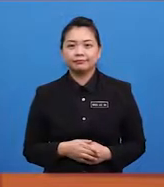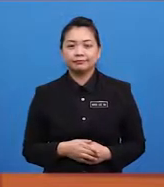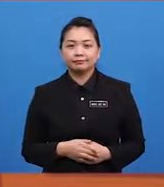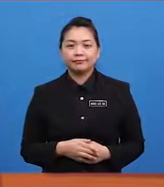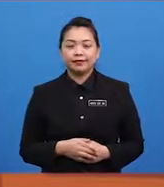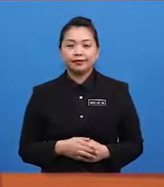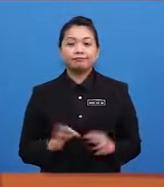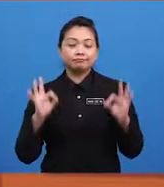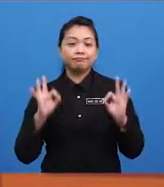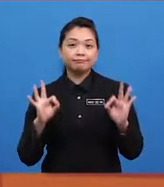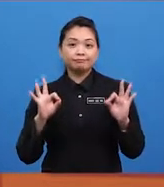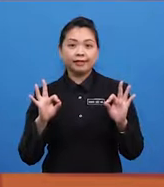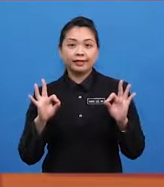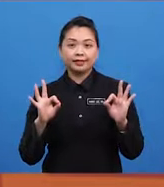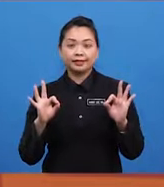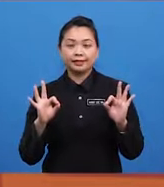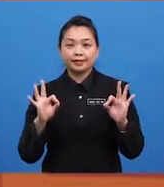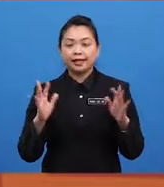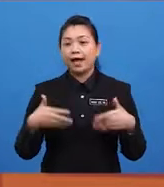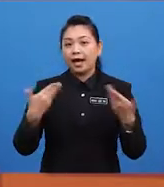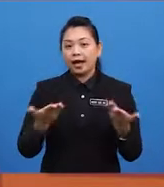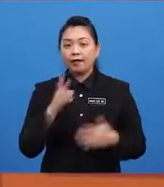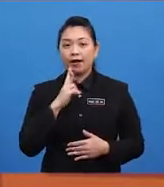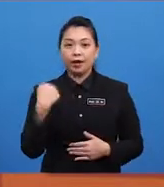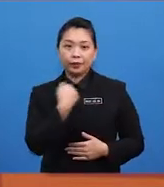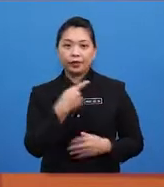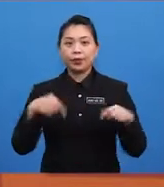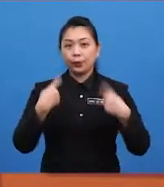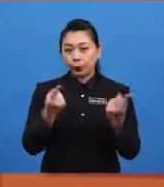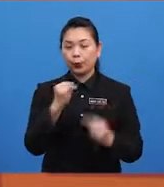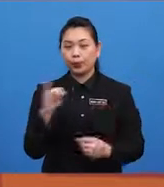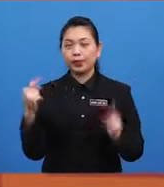All right, Miss Rita. How are we going to order now?